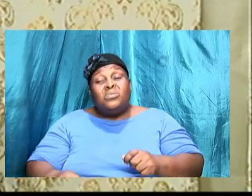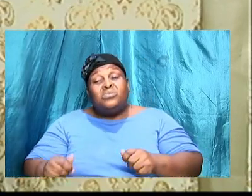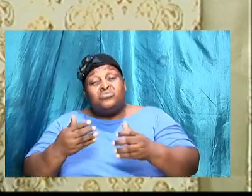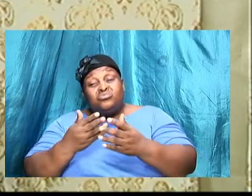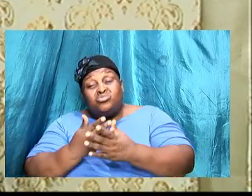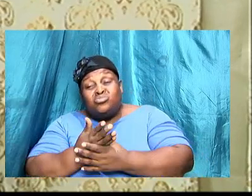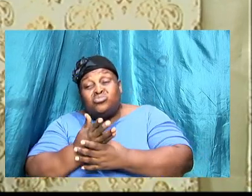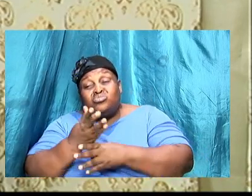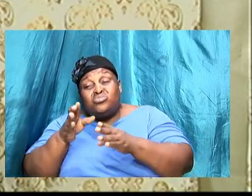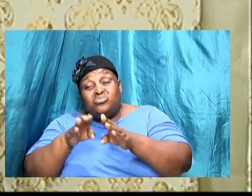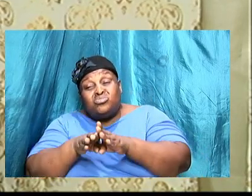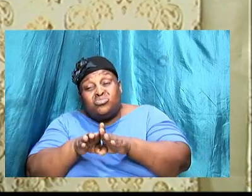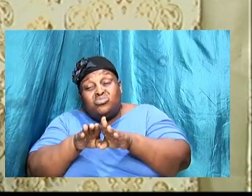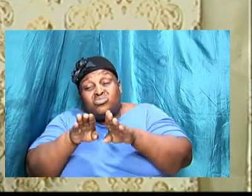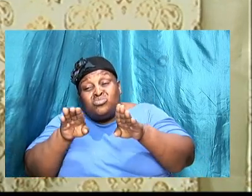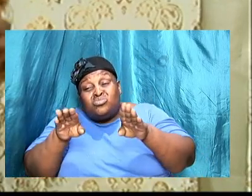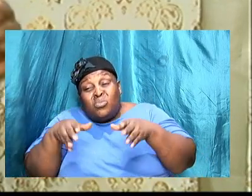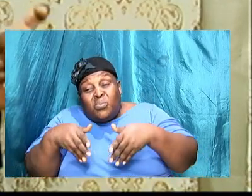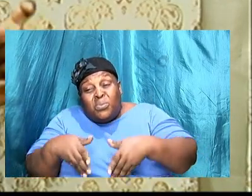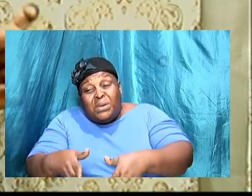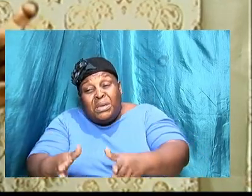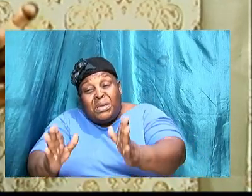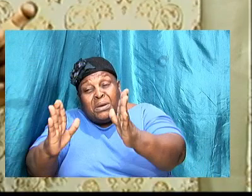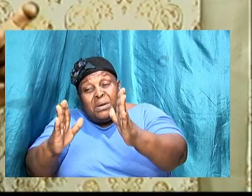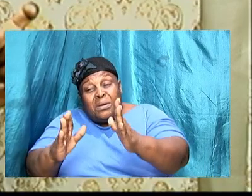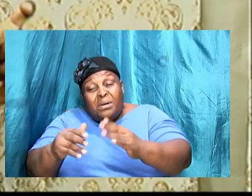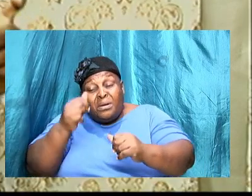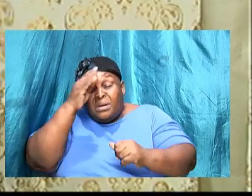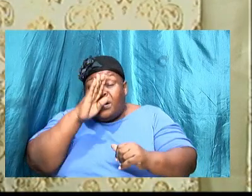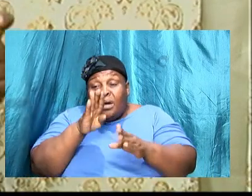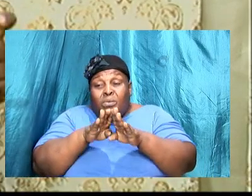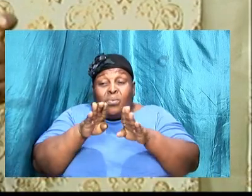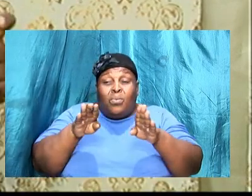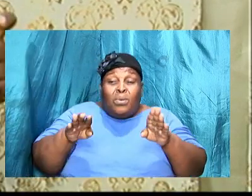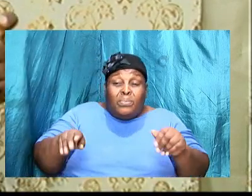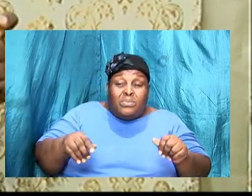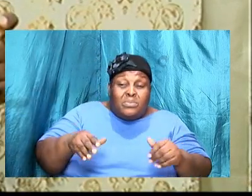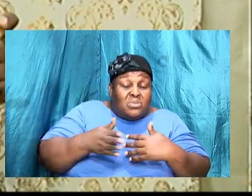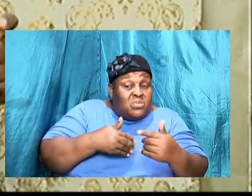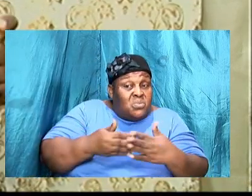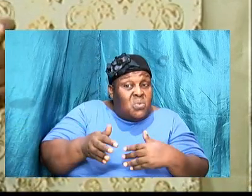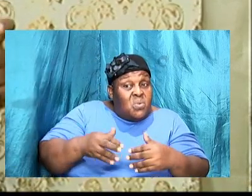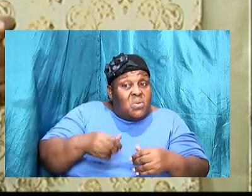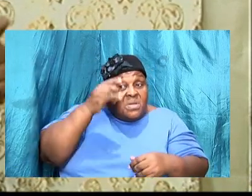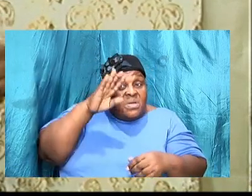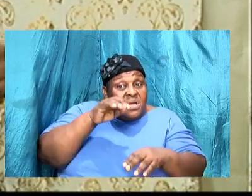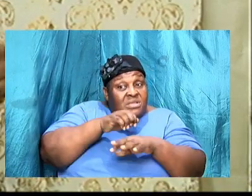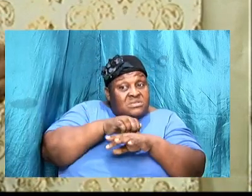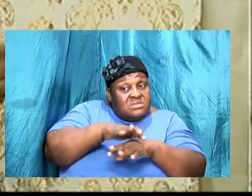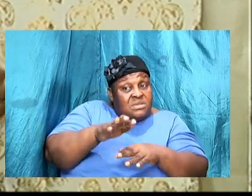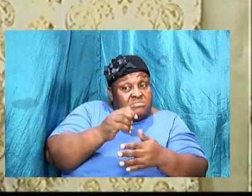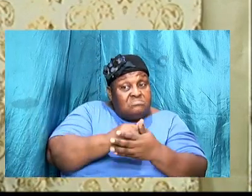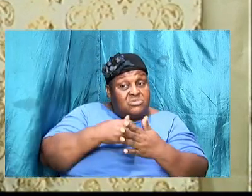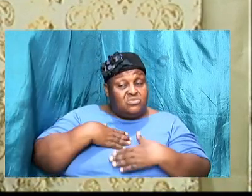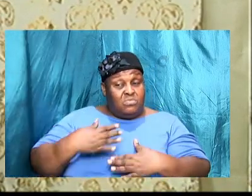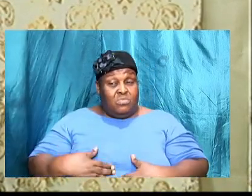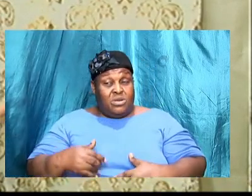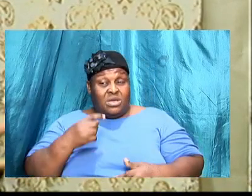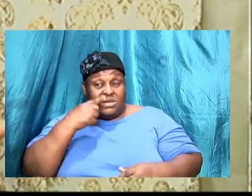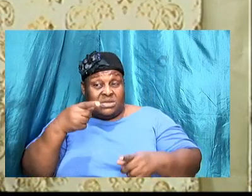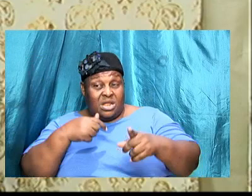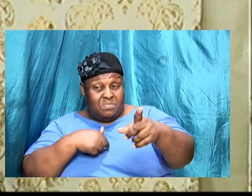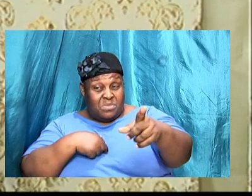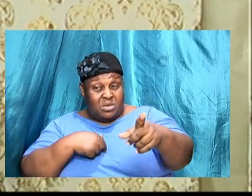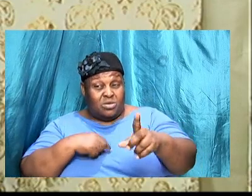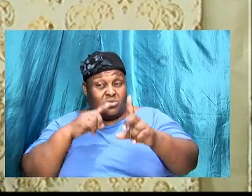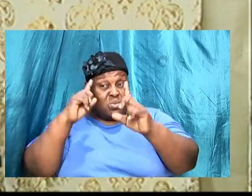God opened though he sent somebody to tell me to go back to school I didn't know that